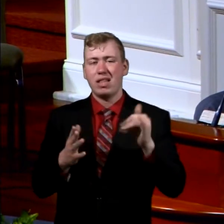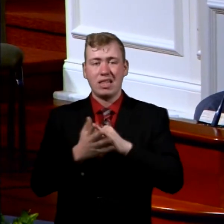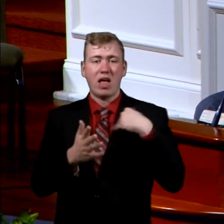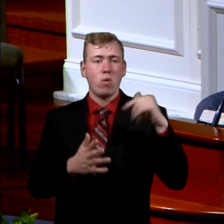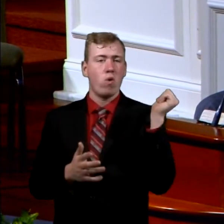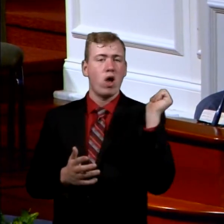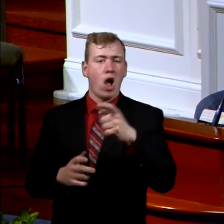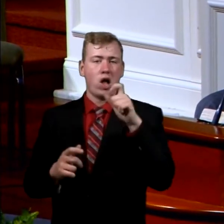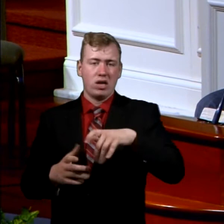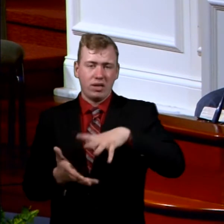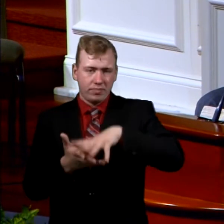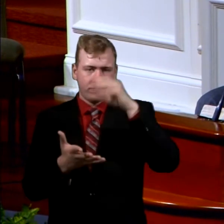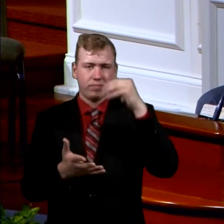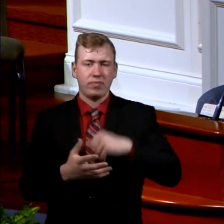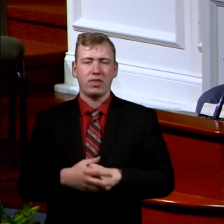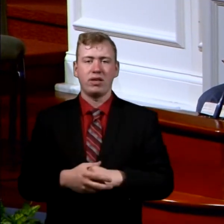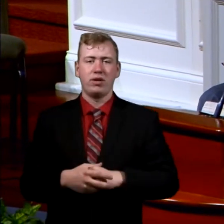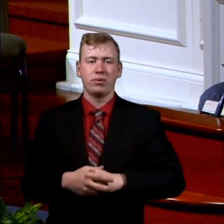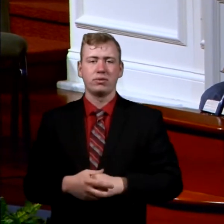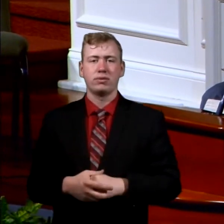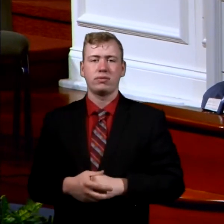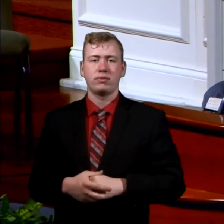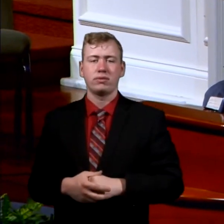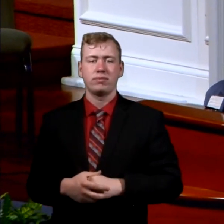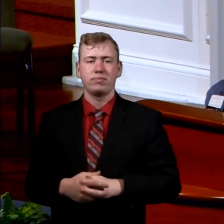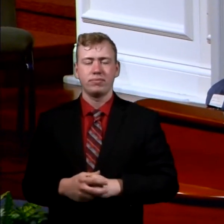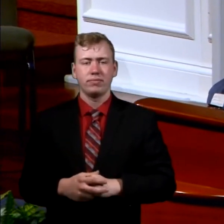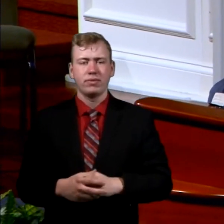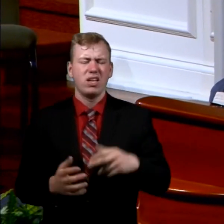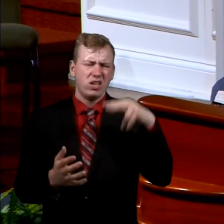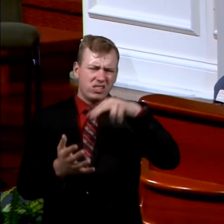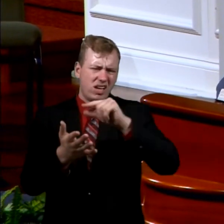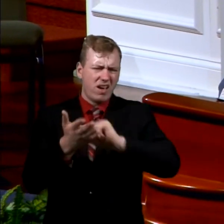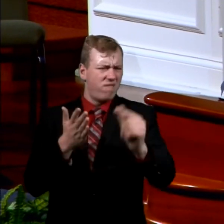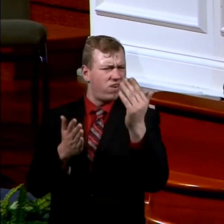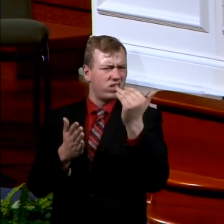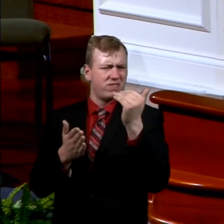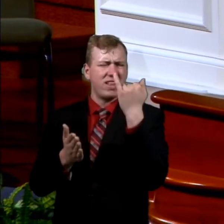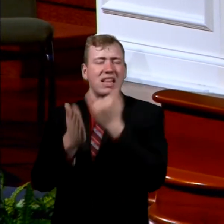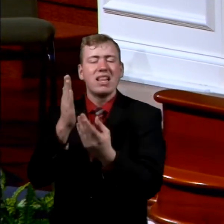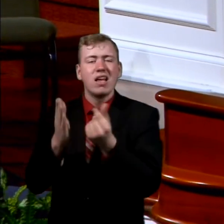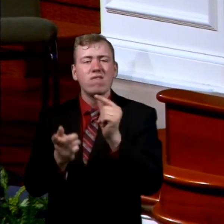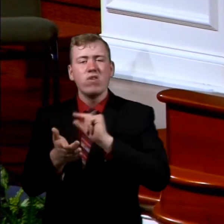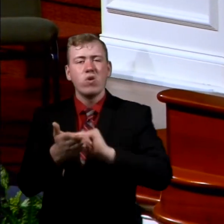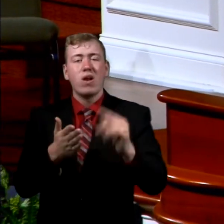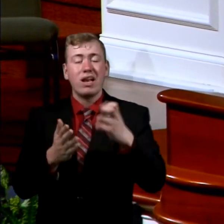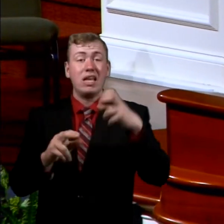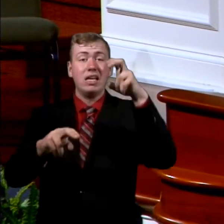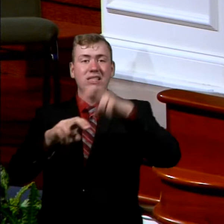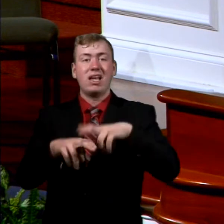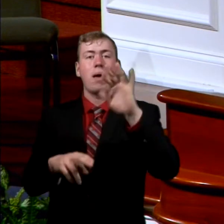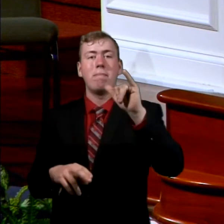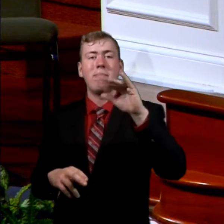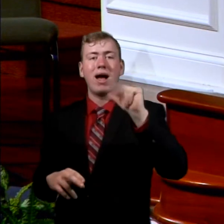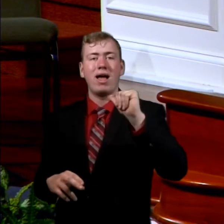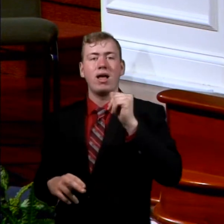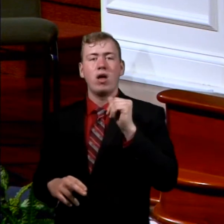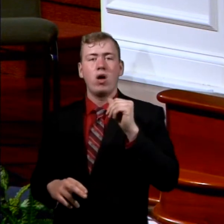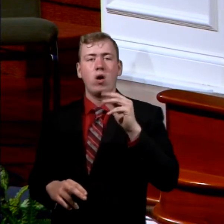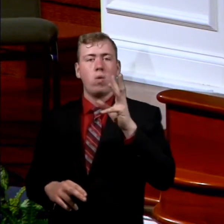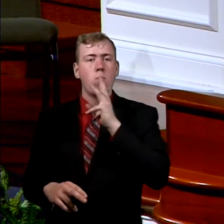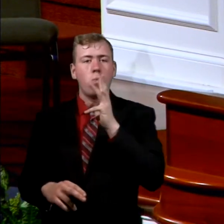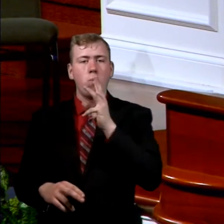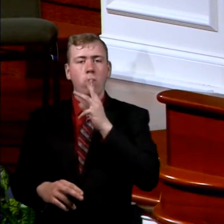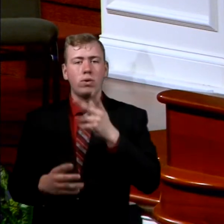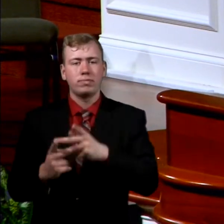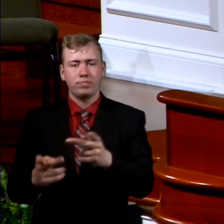passage of Scripture again, if you would, please. And you'll see in verse number 15, the last few words, And he sat down by a well. And the priests of Midian